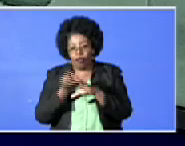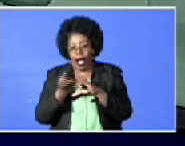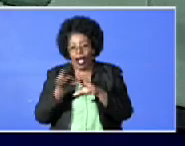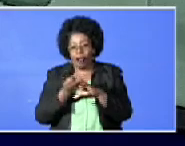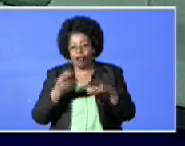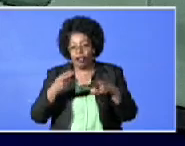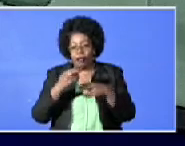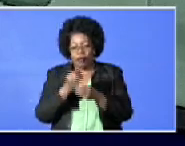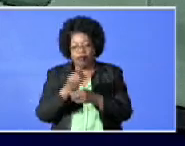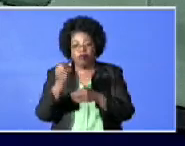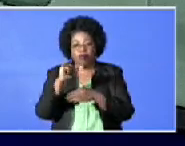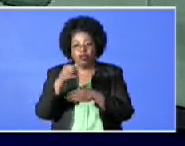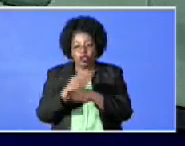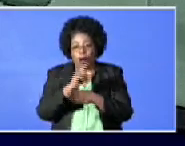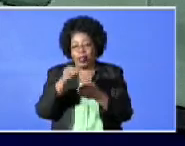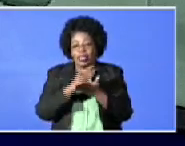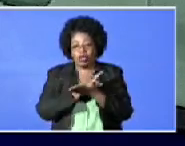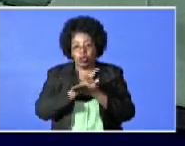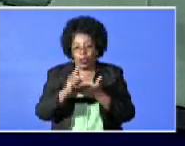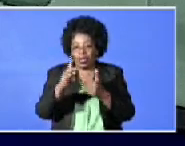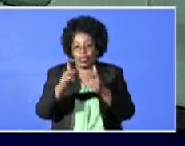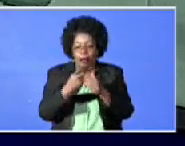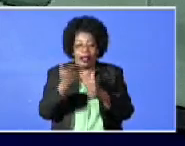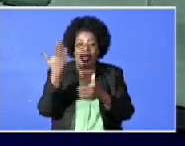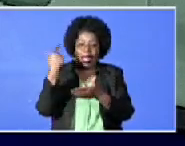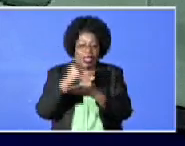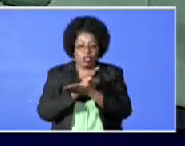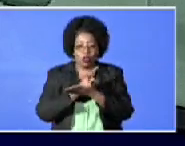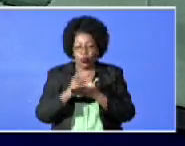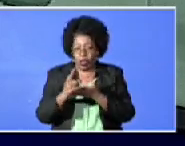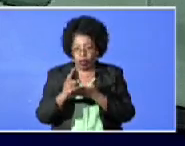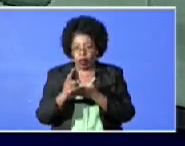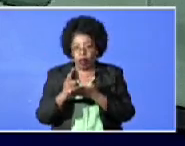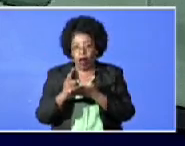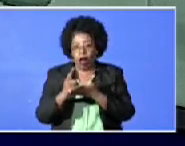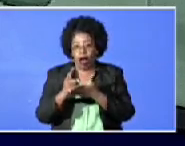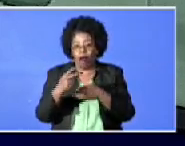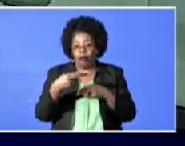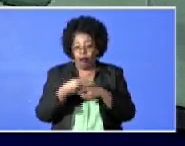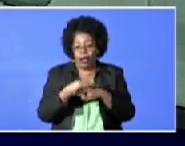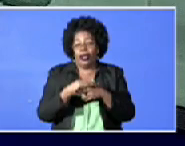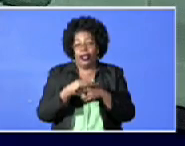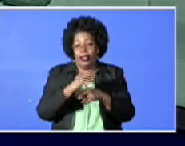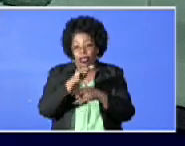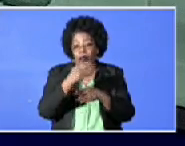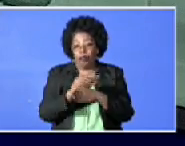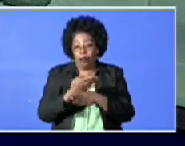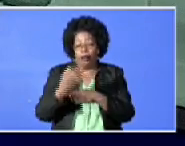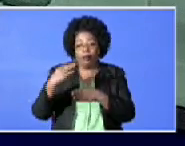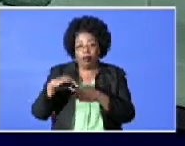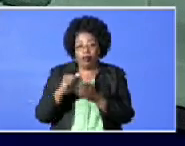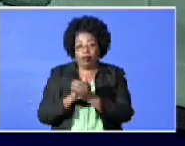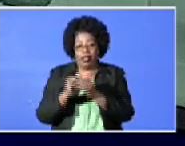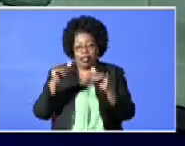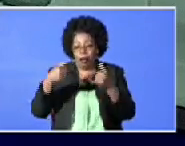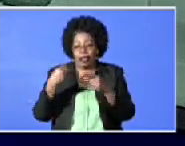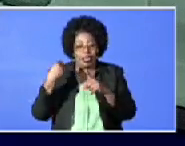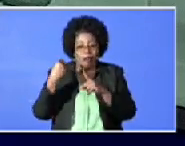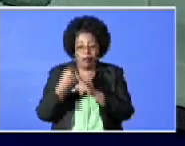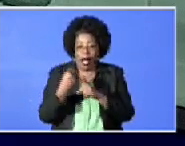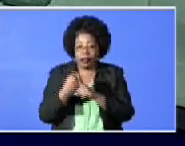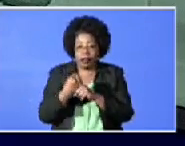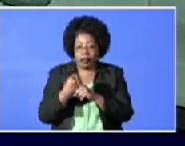benefits this week. That's doubling last week's unemployment benefit figure. That just shows how the COVID-19 virus is impacting the global